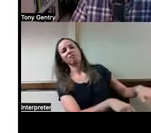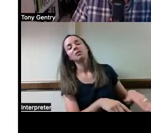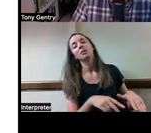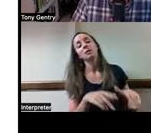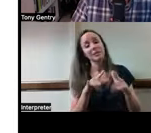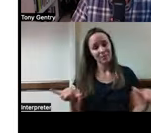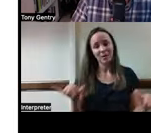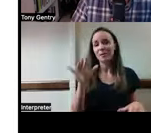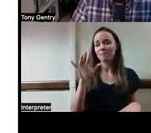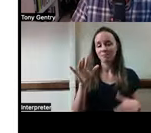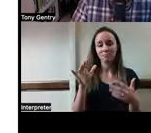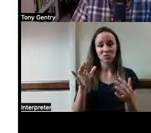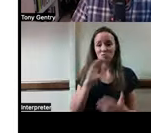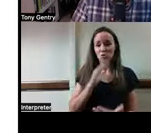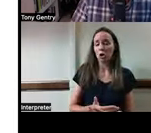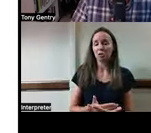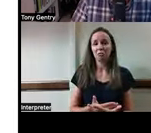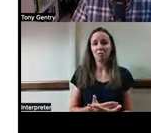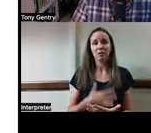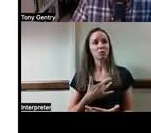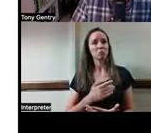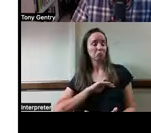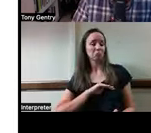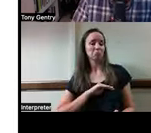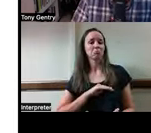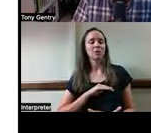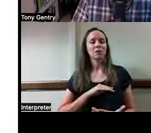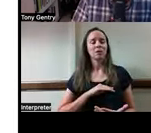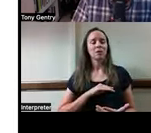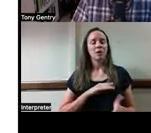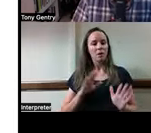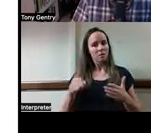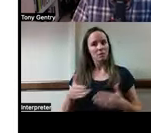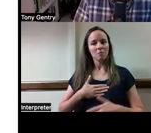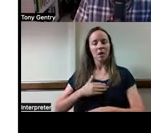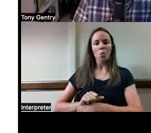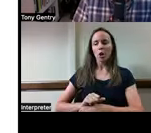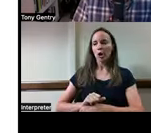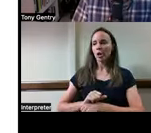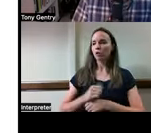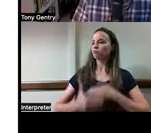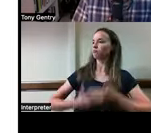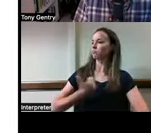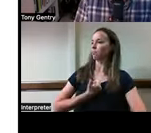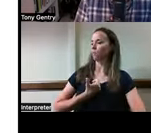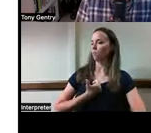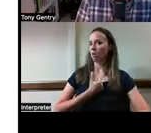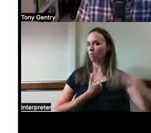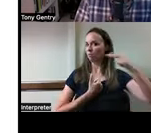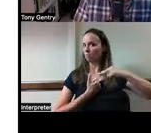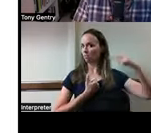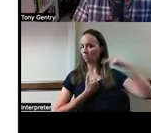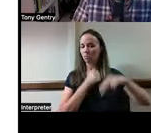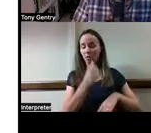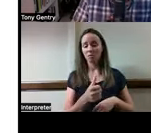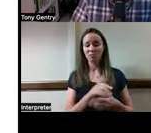in the ways you've just described is is feeling like she can get her work done with and maintain her privacy as well. A really nice